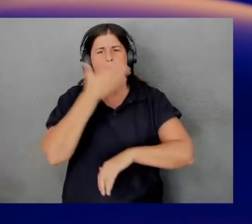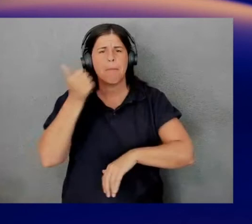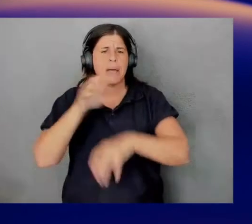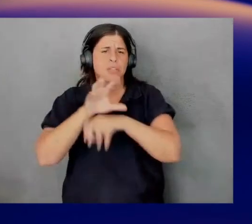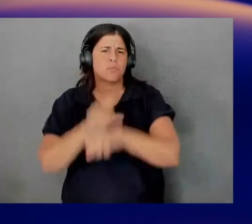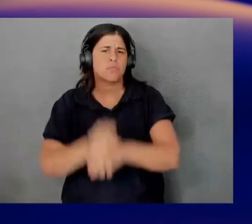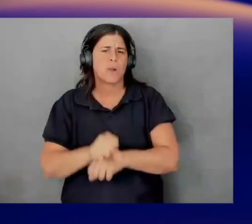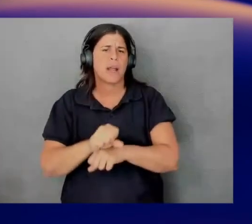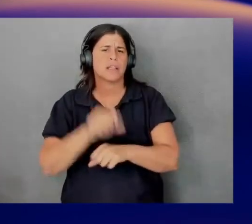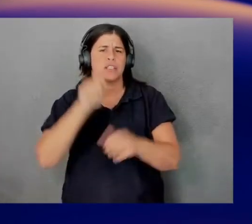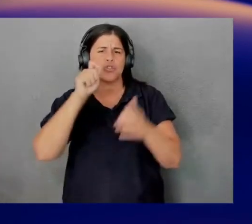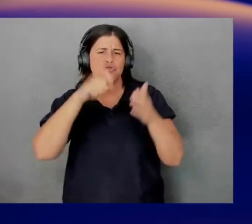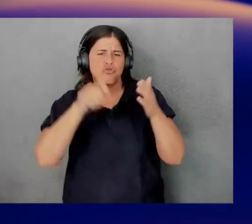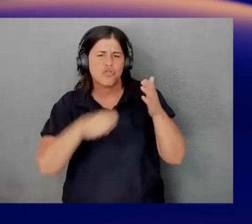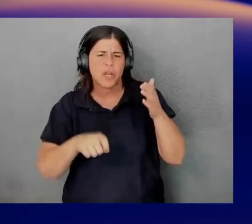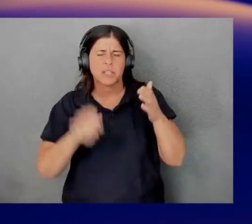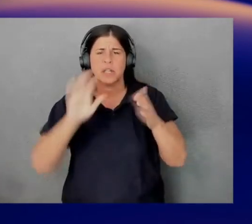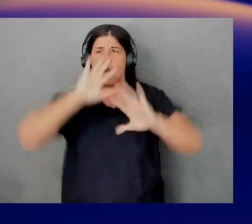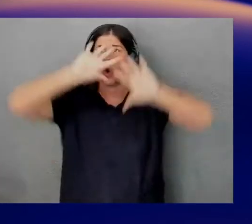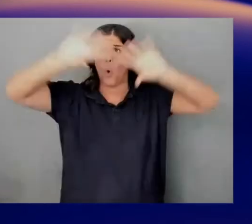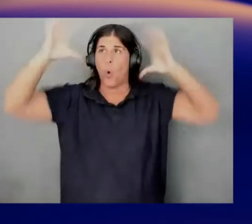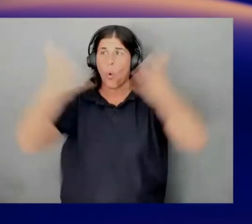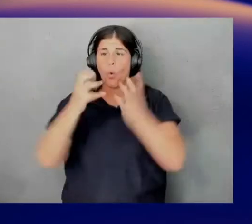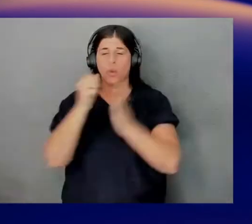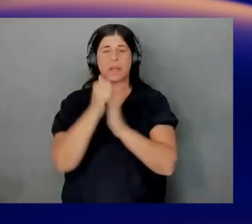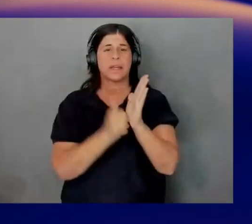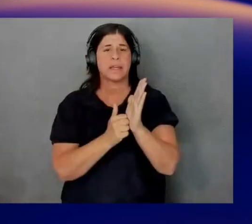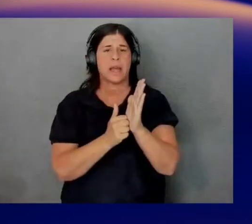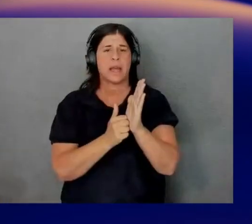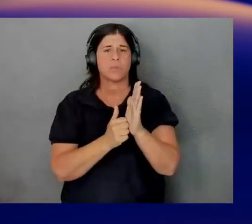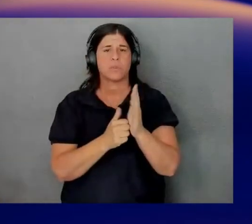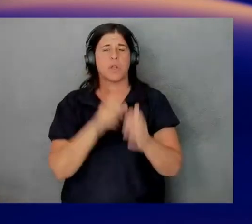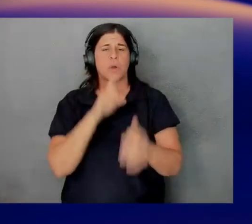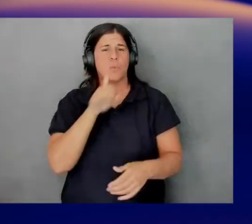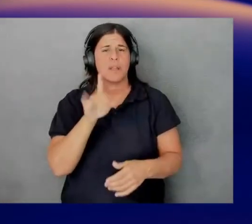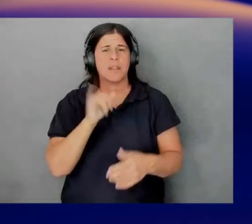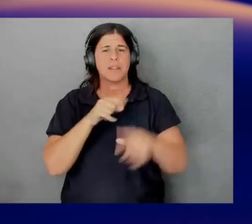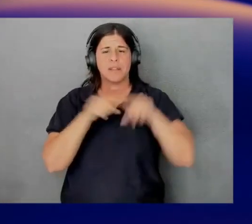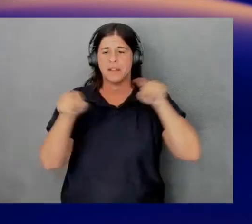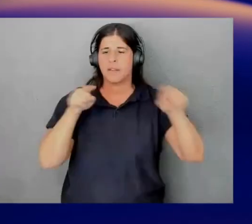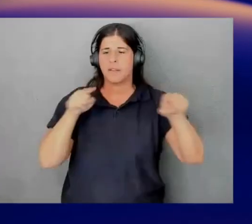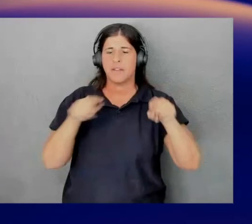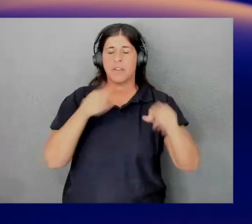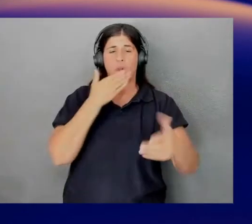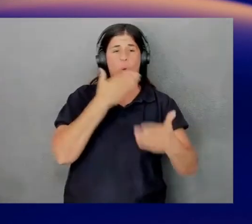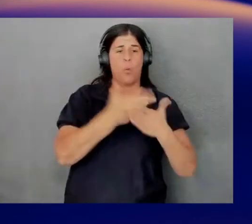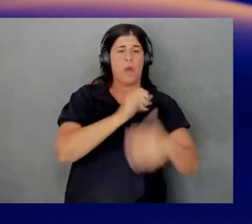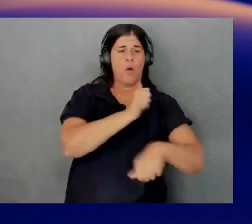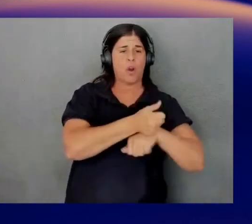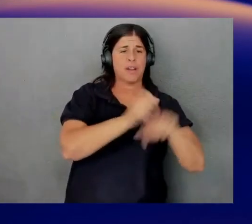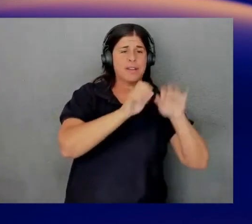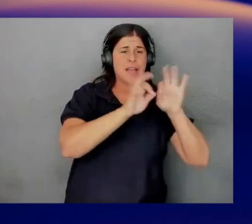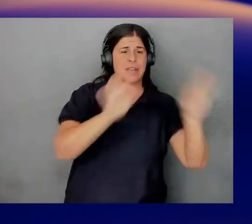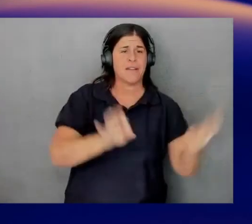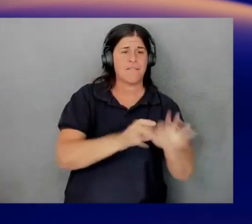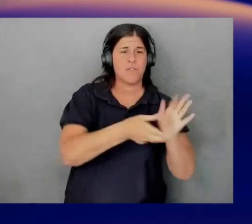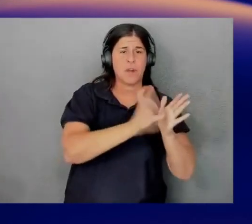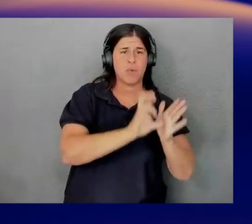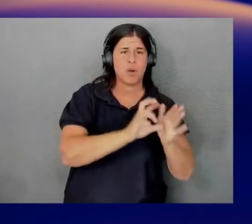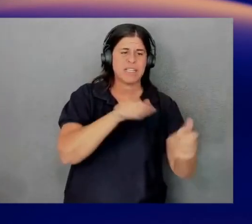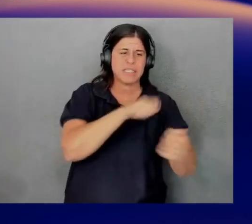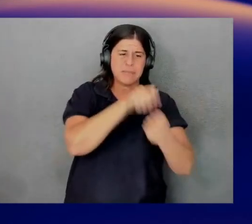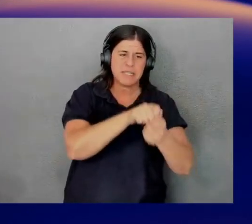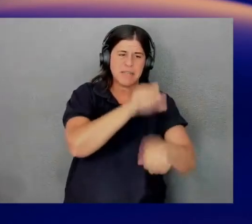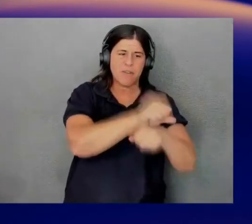account as a whole. So, an important differentiation there is the well-architected framework is for a specific workload, whereas the